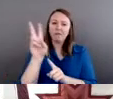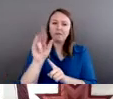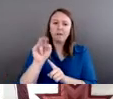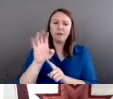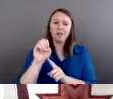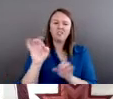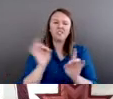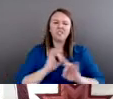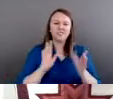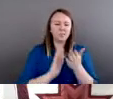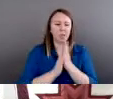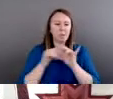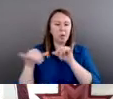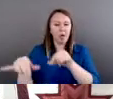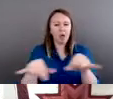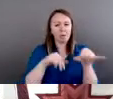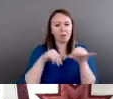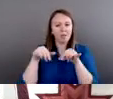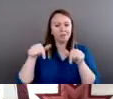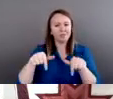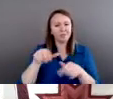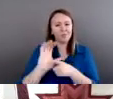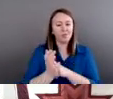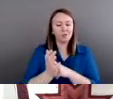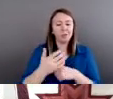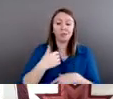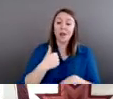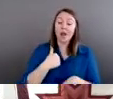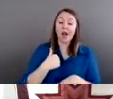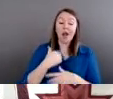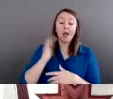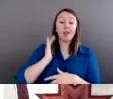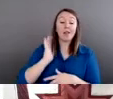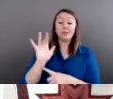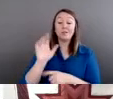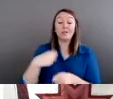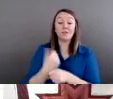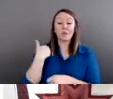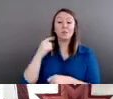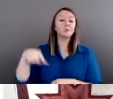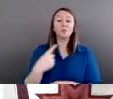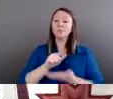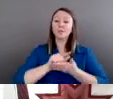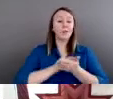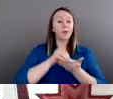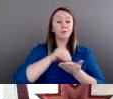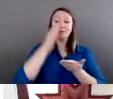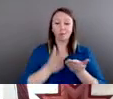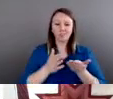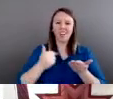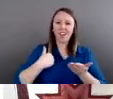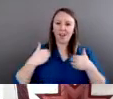When I was just a law student 25 years ago, I had the opportunity to take Indian law.